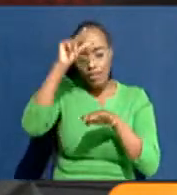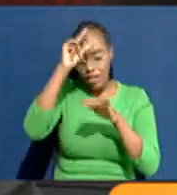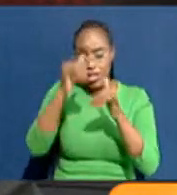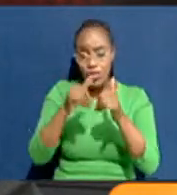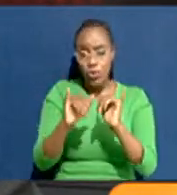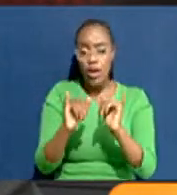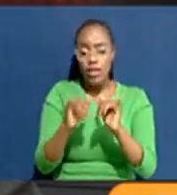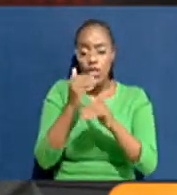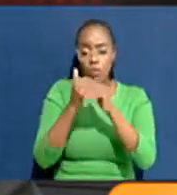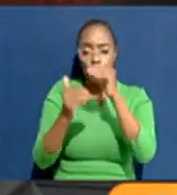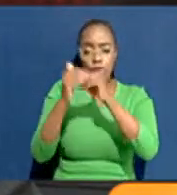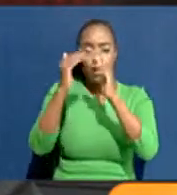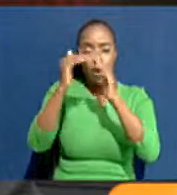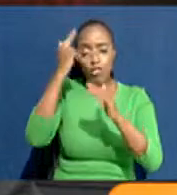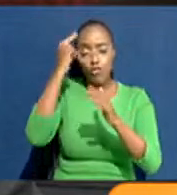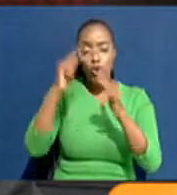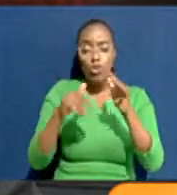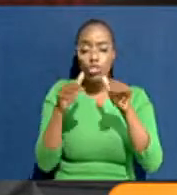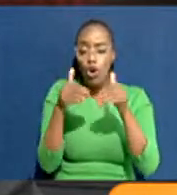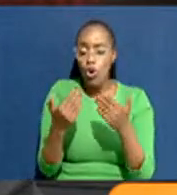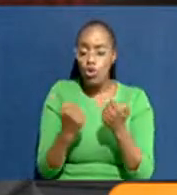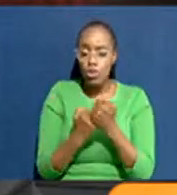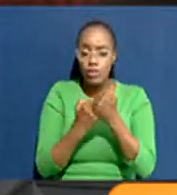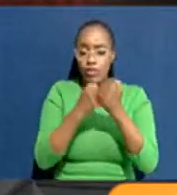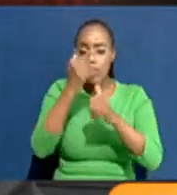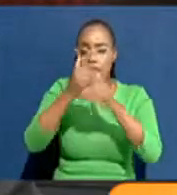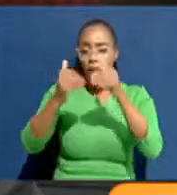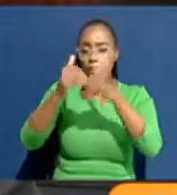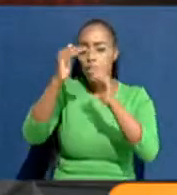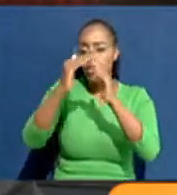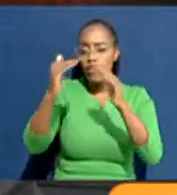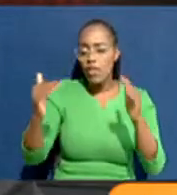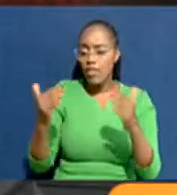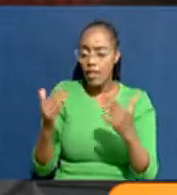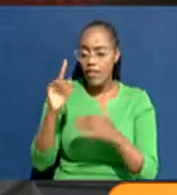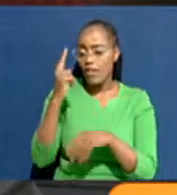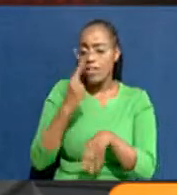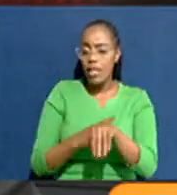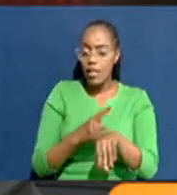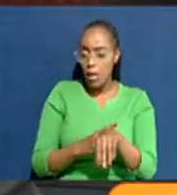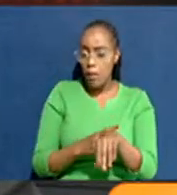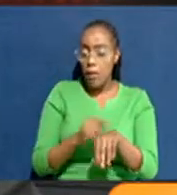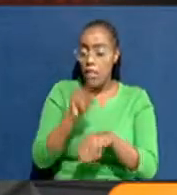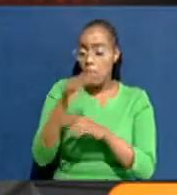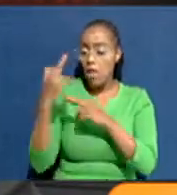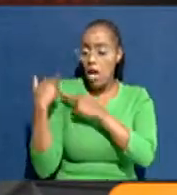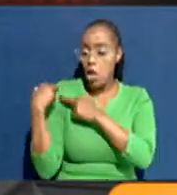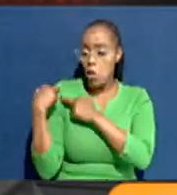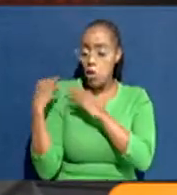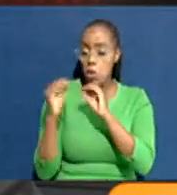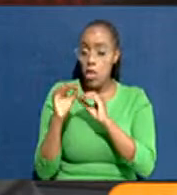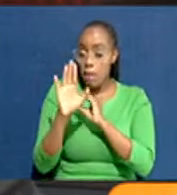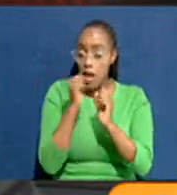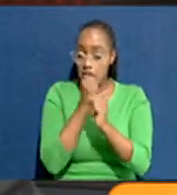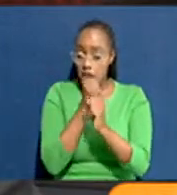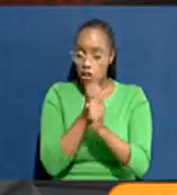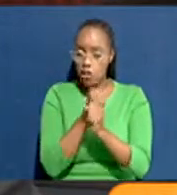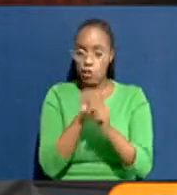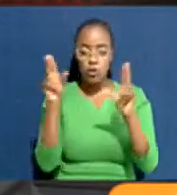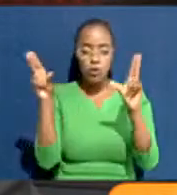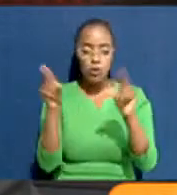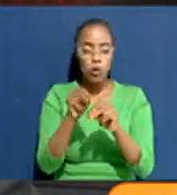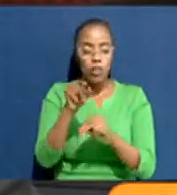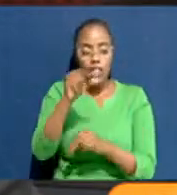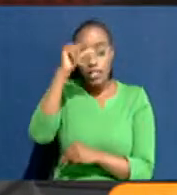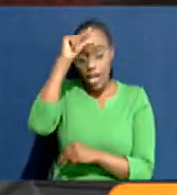to build houses or even facilitate the building of houses in the first instance? This is not their role. It is not their function. That same